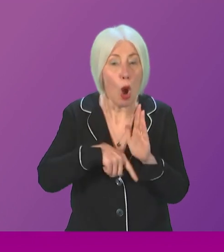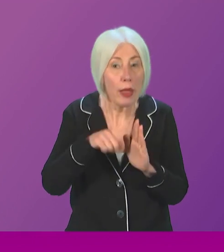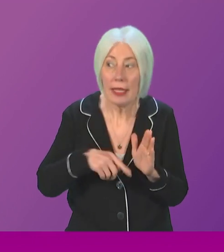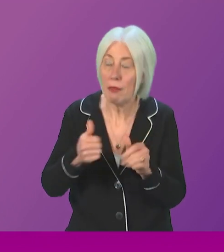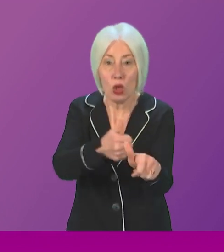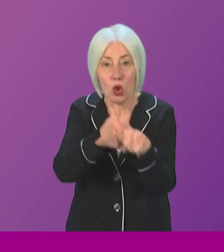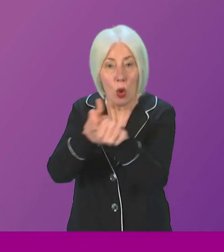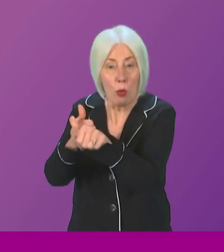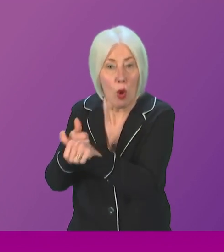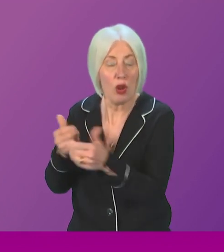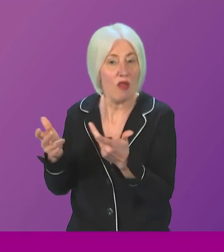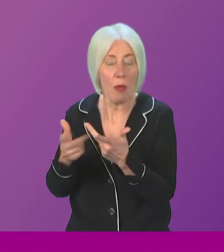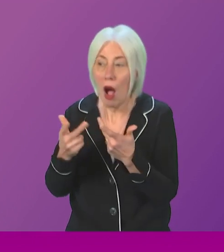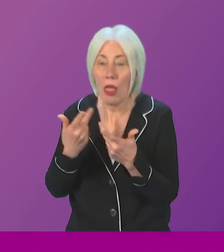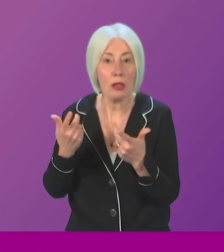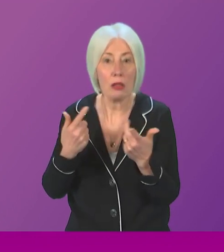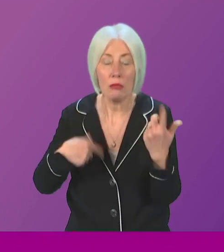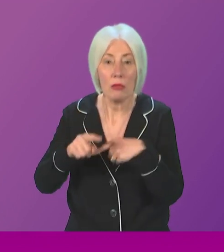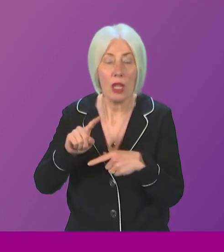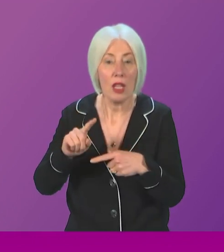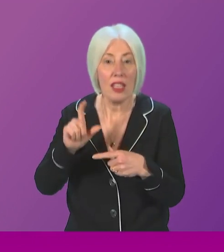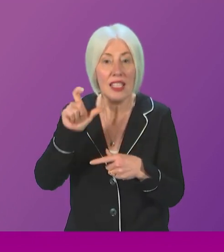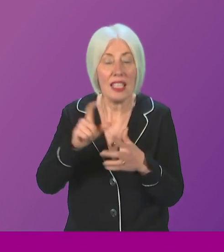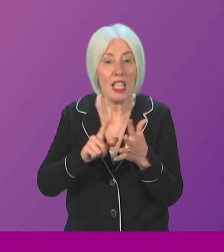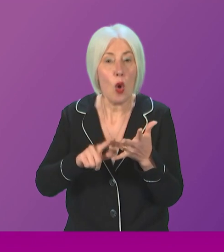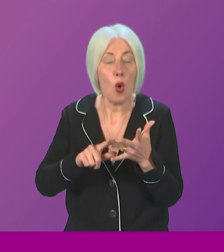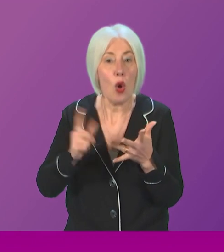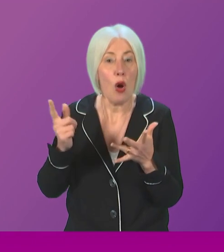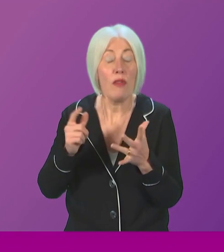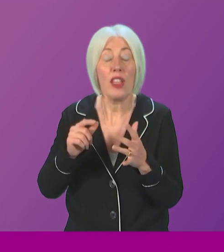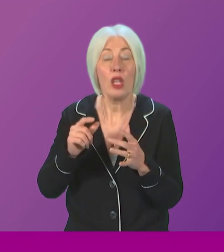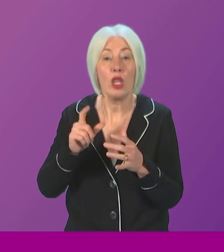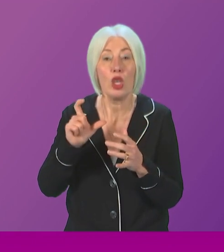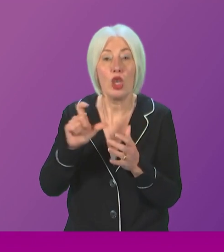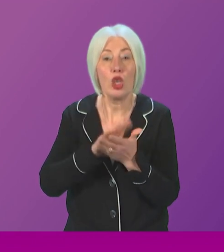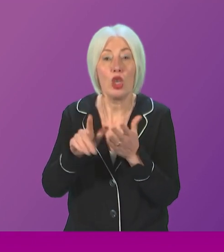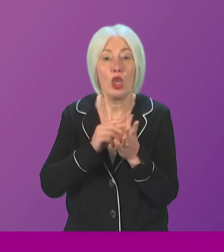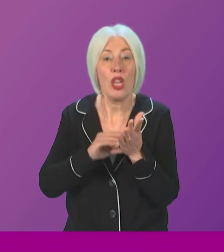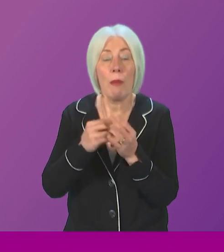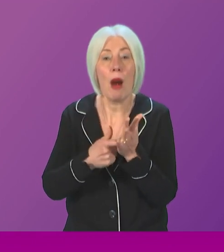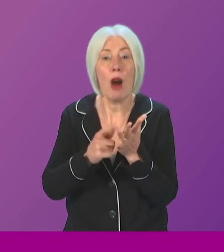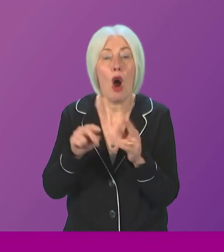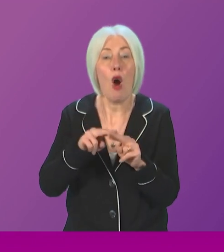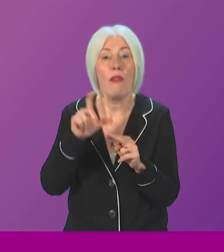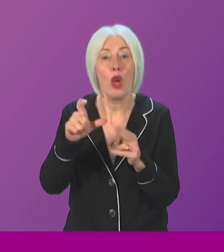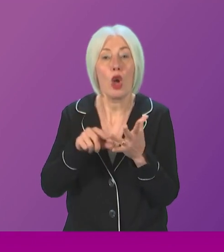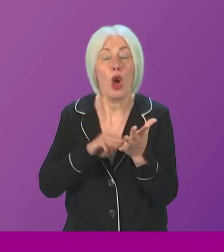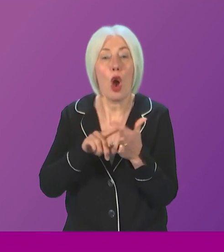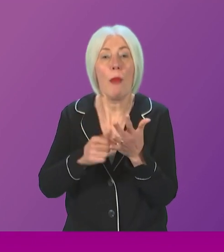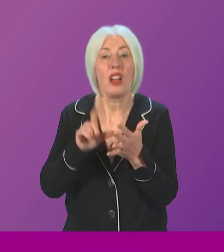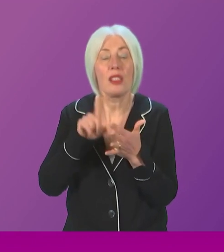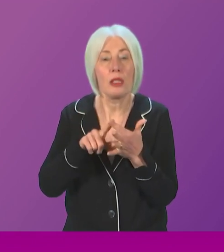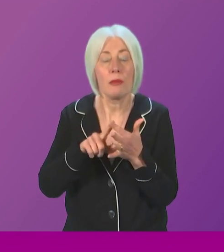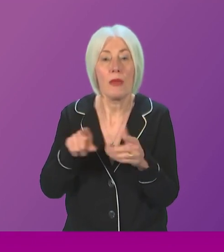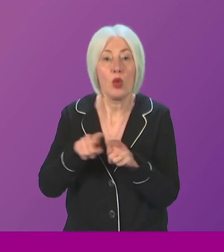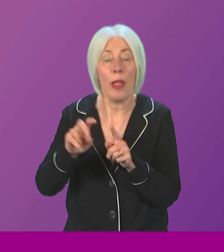It got support from Dr Liz Cameron, the Chief Executive of the Scottish Chambers of Commerce, from Transport Scotland, Transform Scotland,